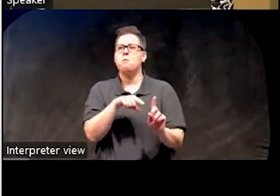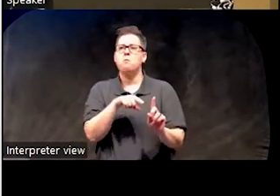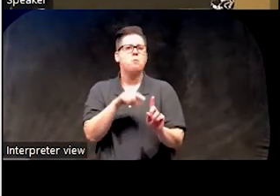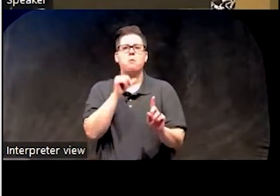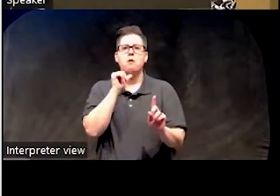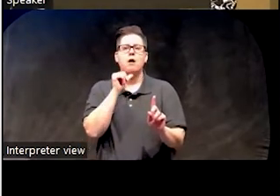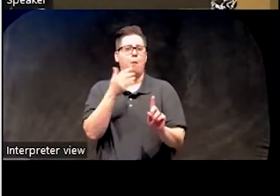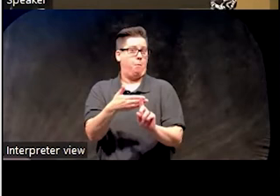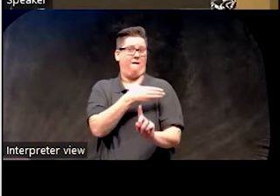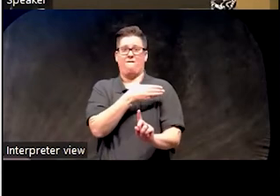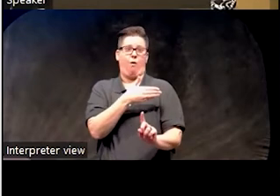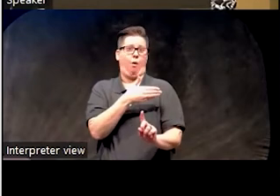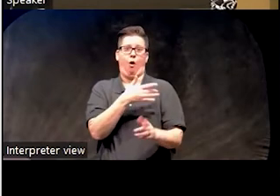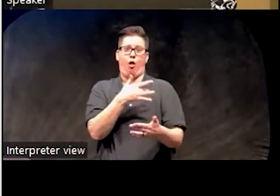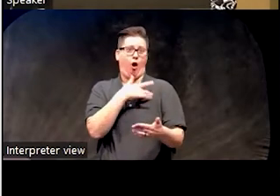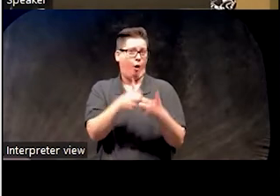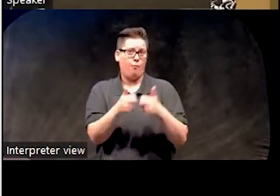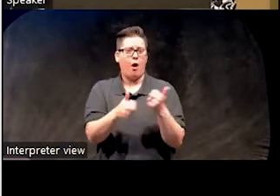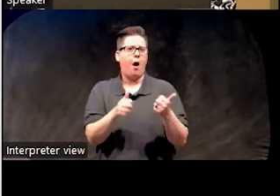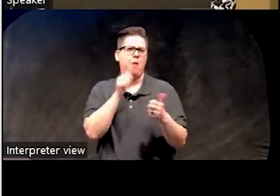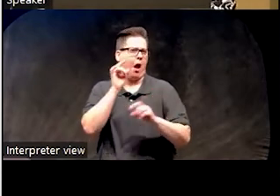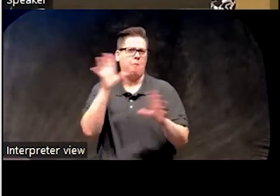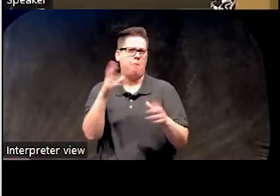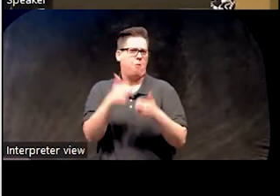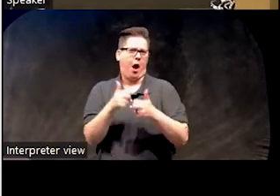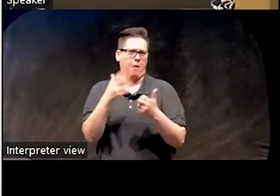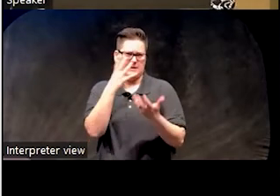significant insomnia before these events.